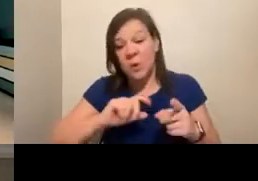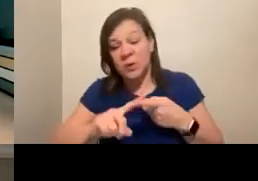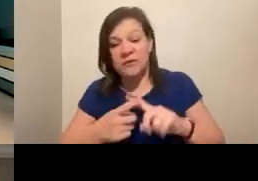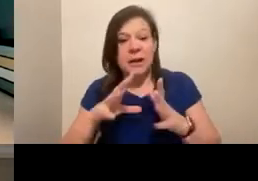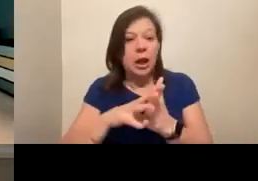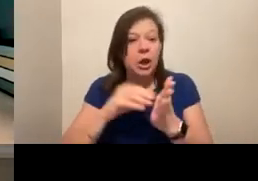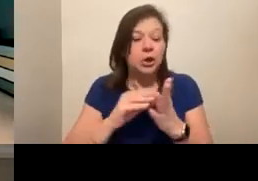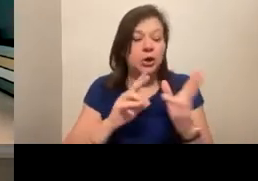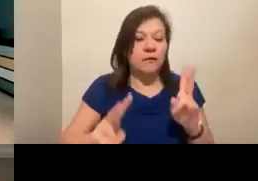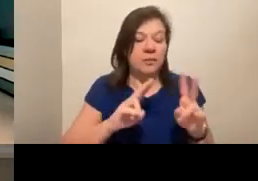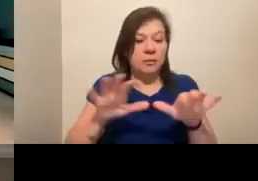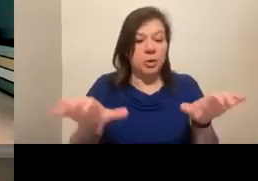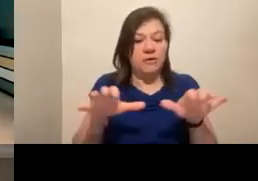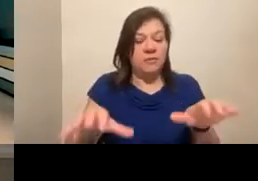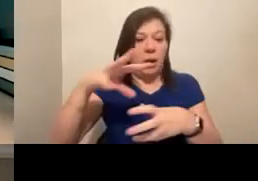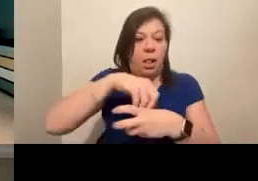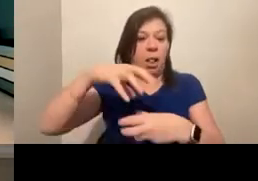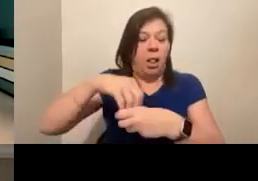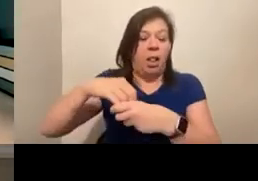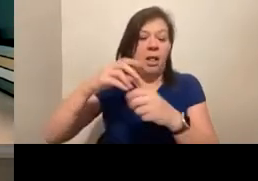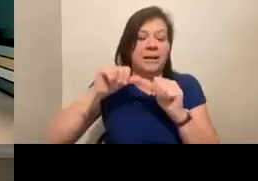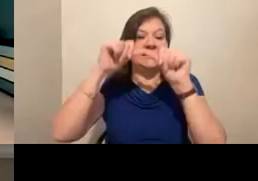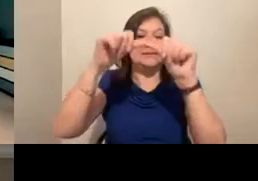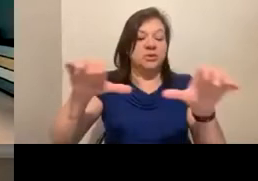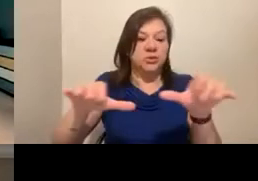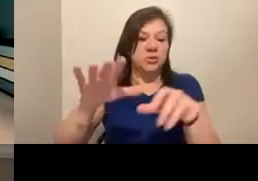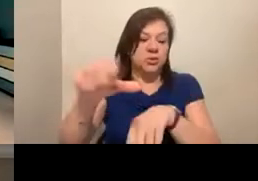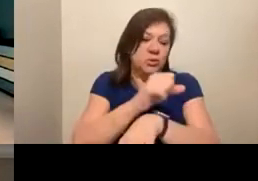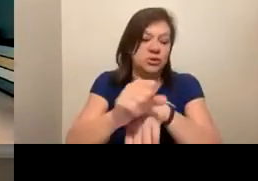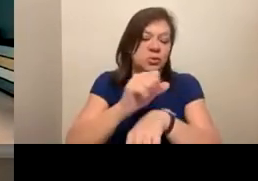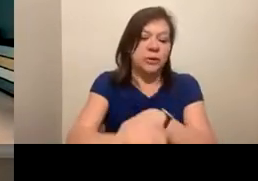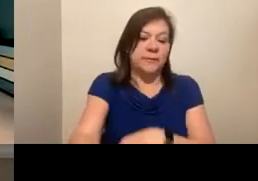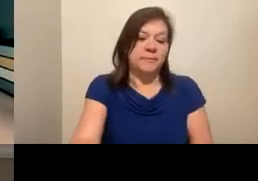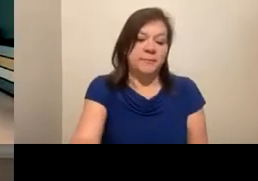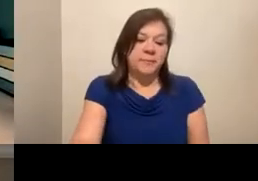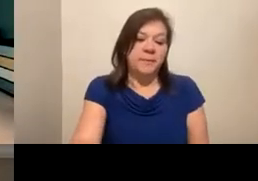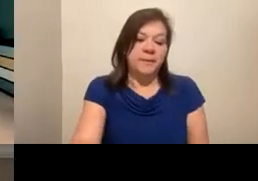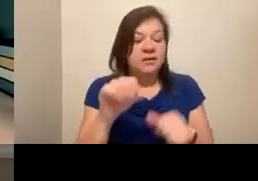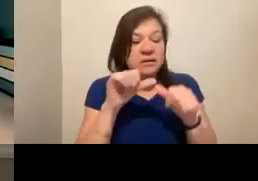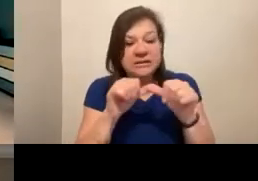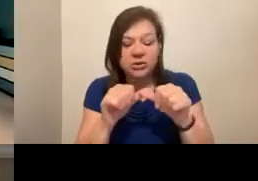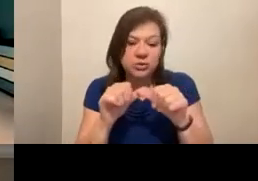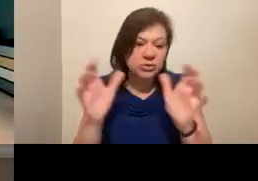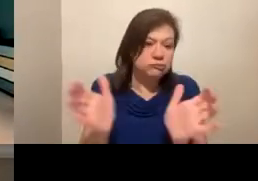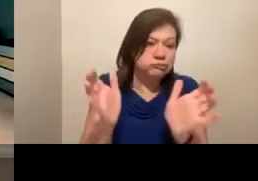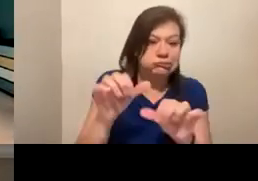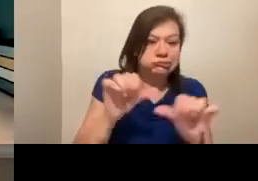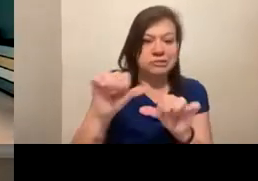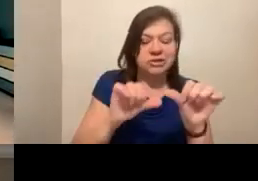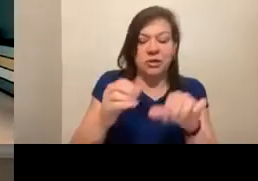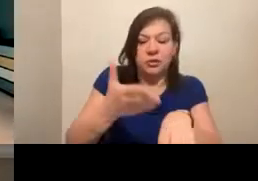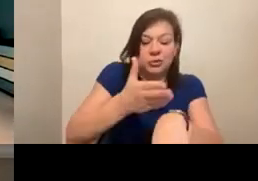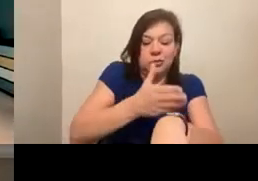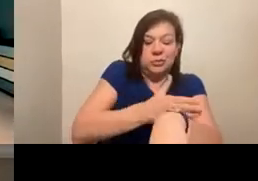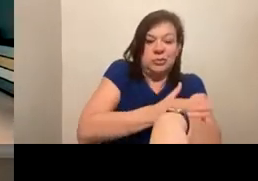doing this work and are continuing to do this work and try new things and continue pushing each other to keep doing better and